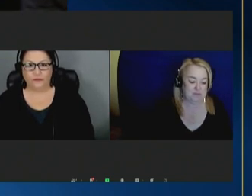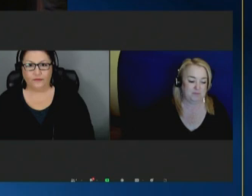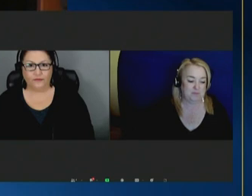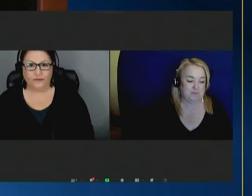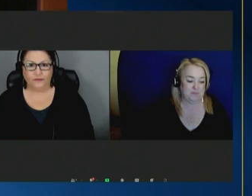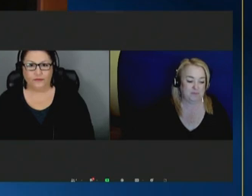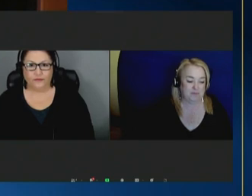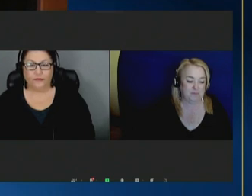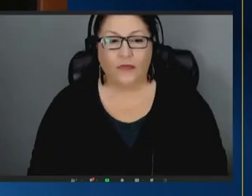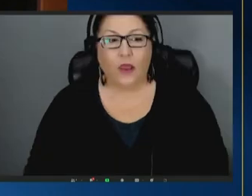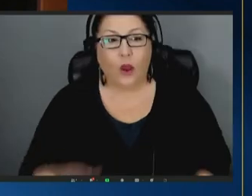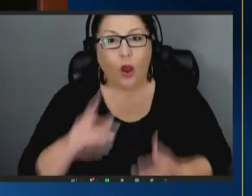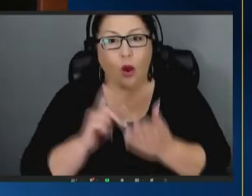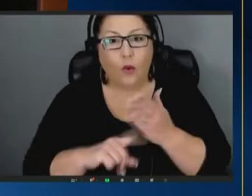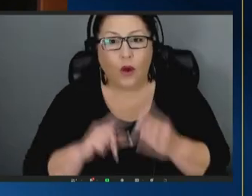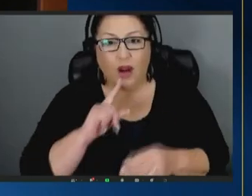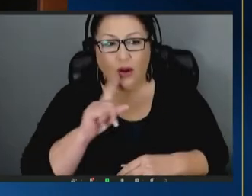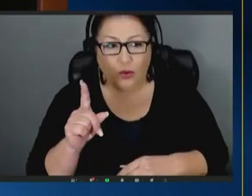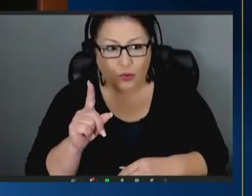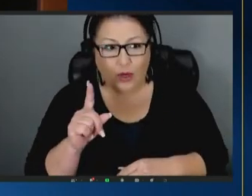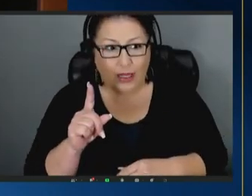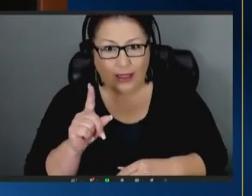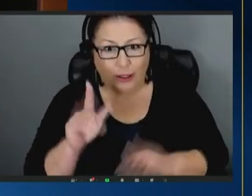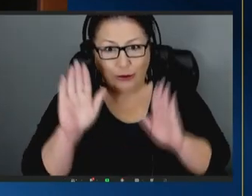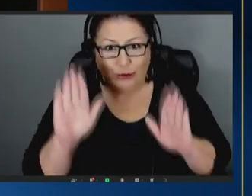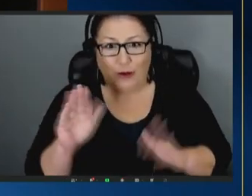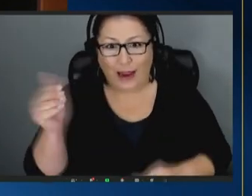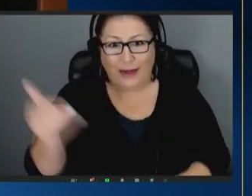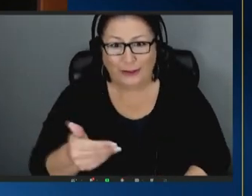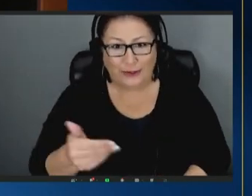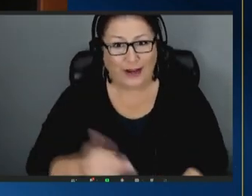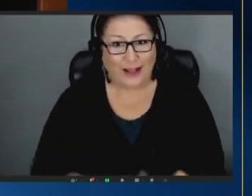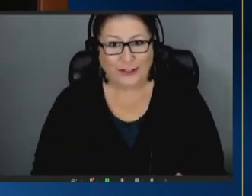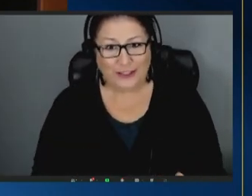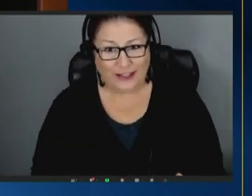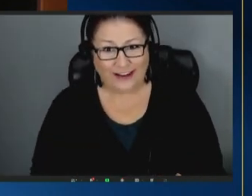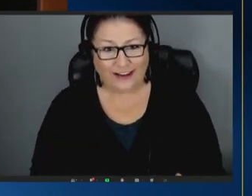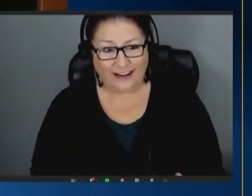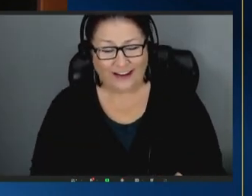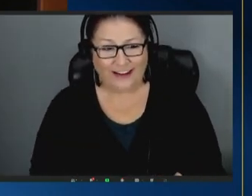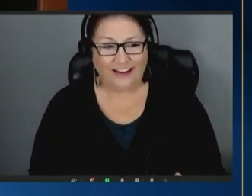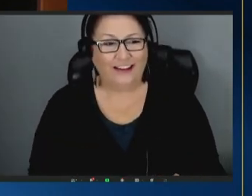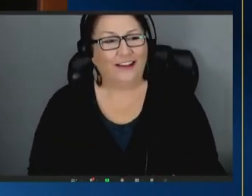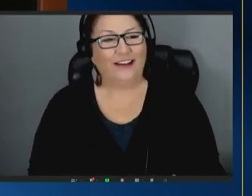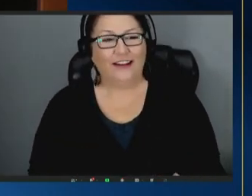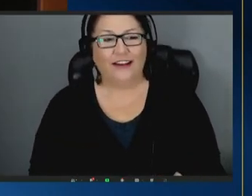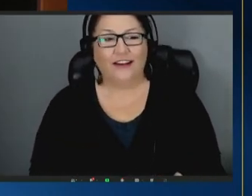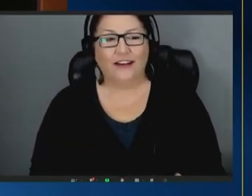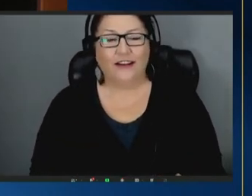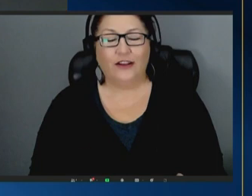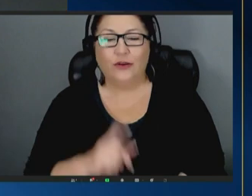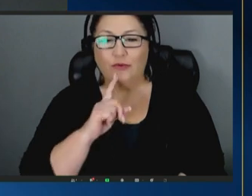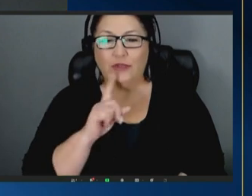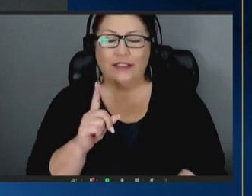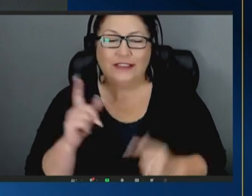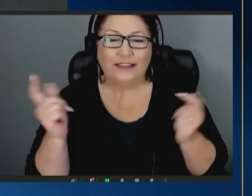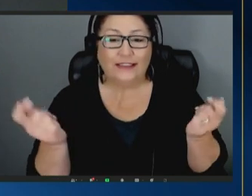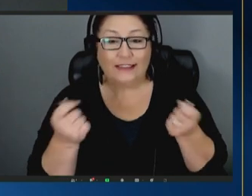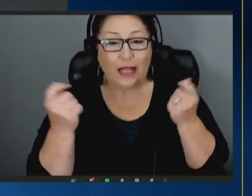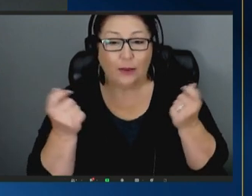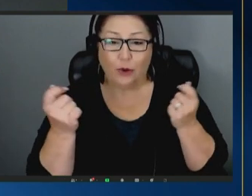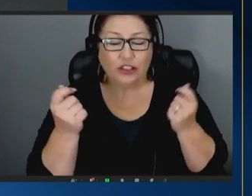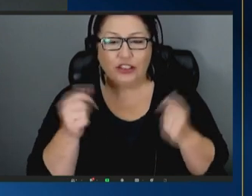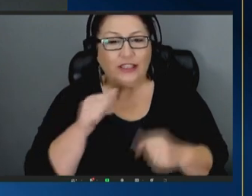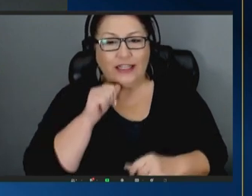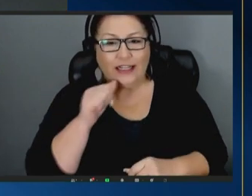what an inflationary introduction and celebrations are not for